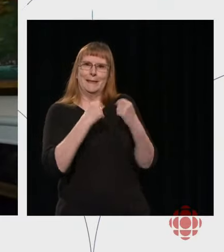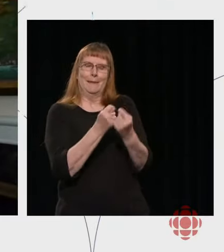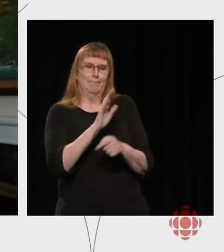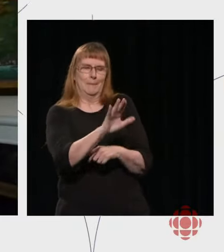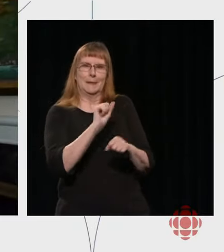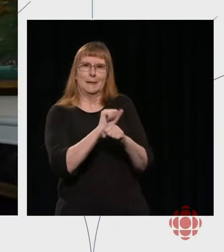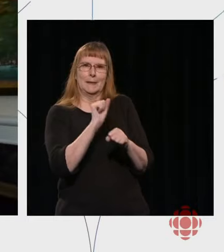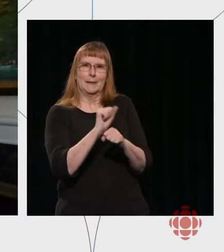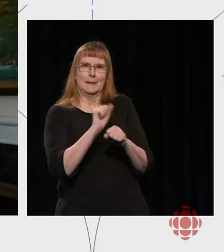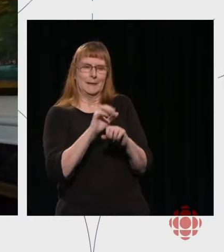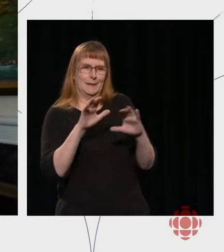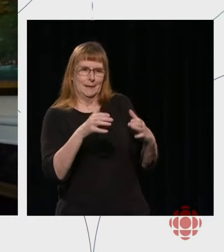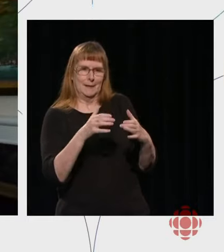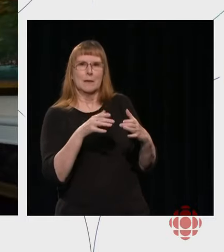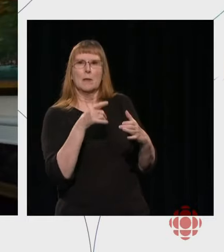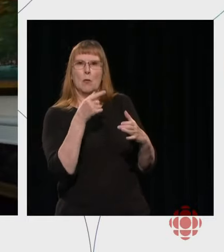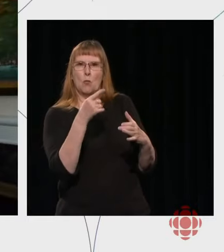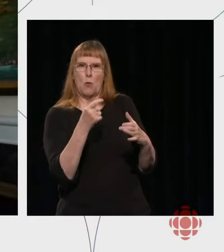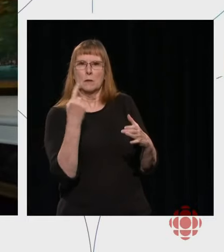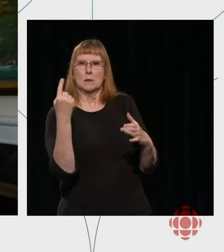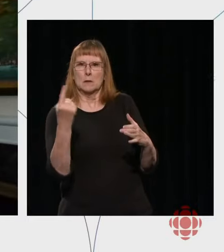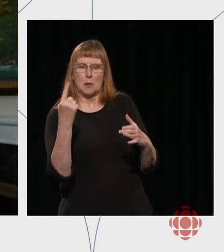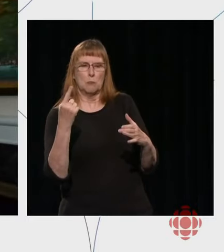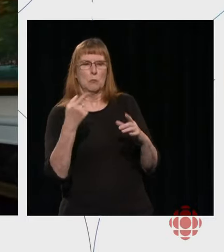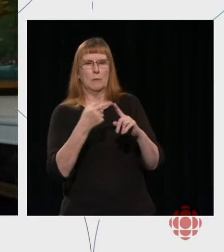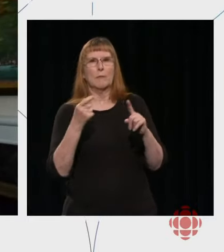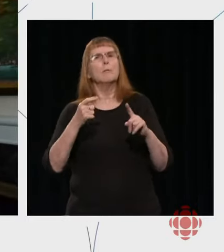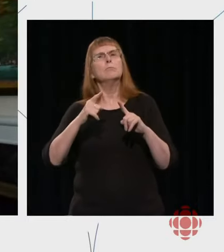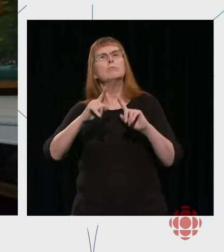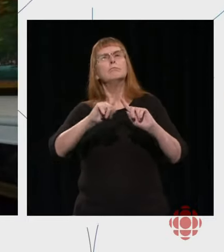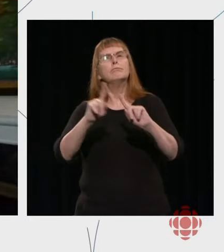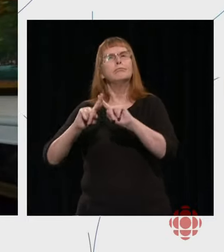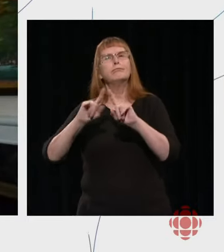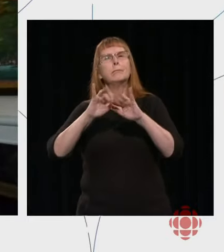be occupied by somebody from a diversified sector.